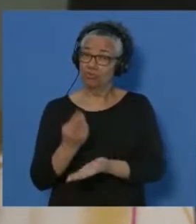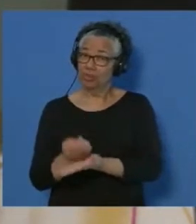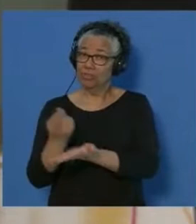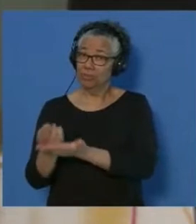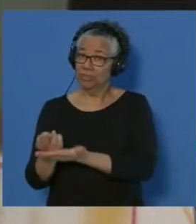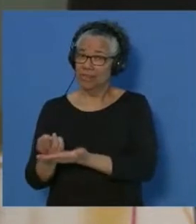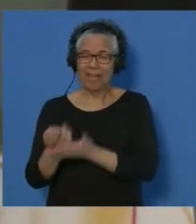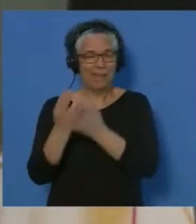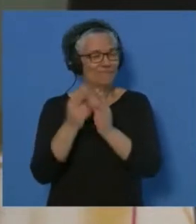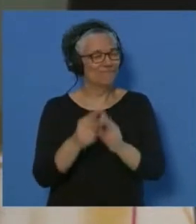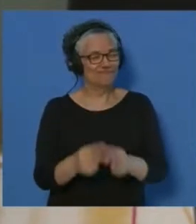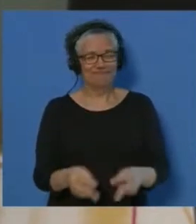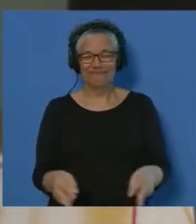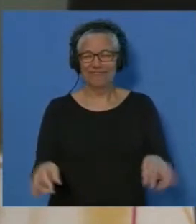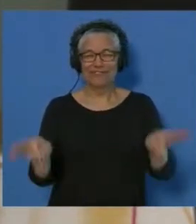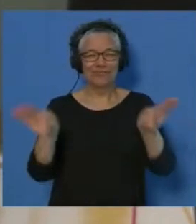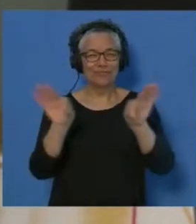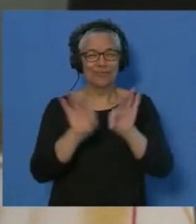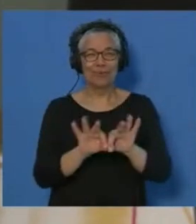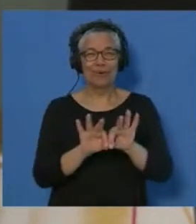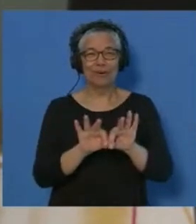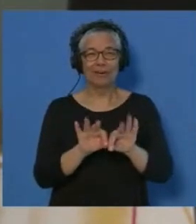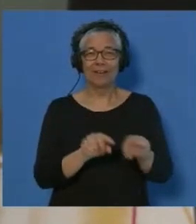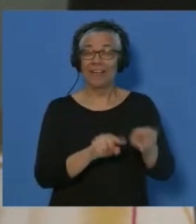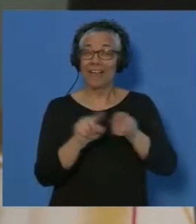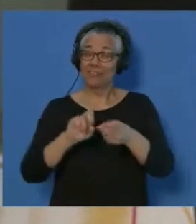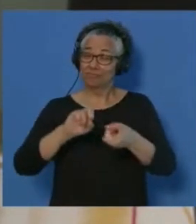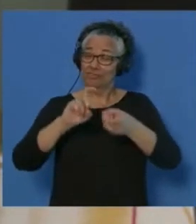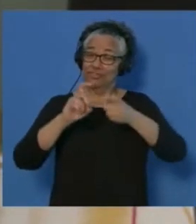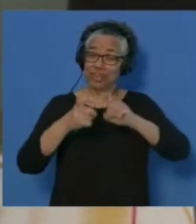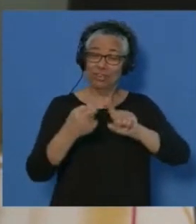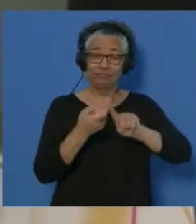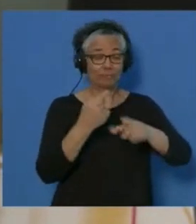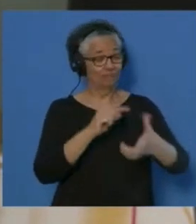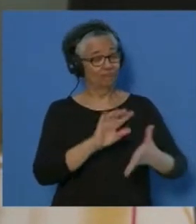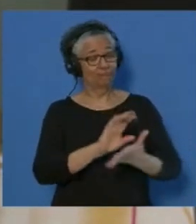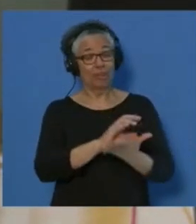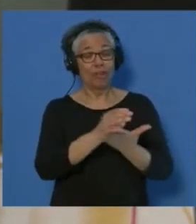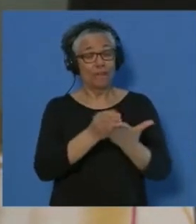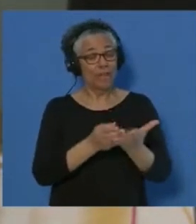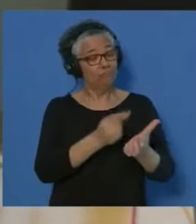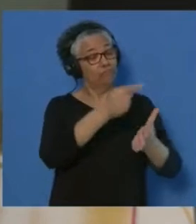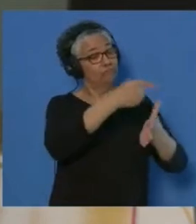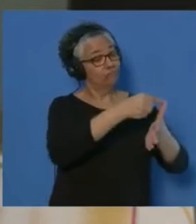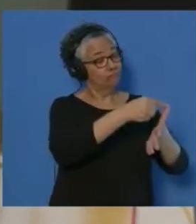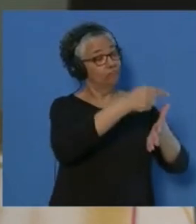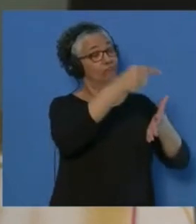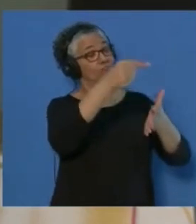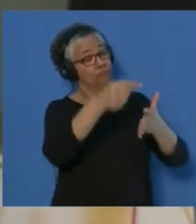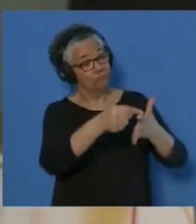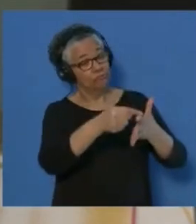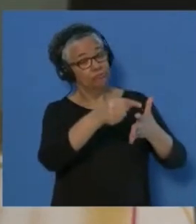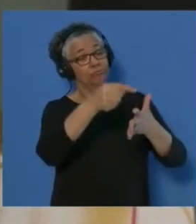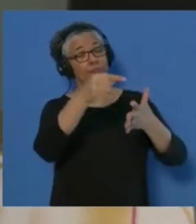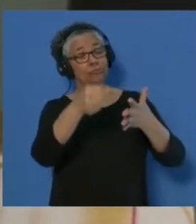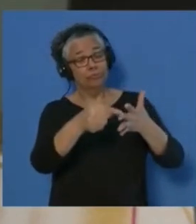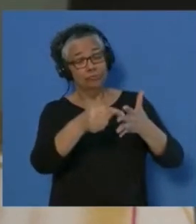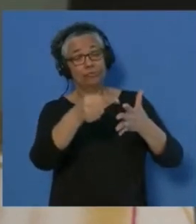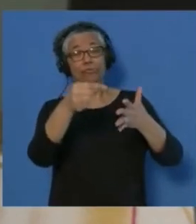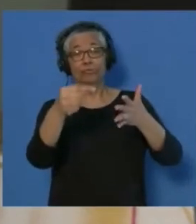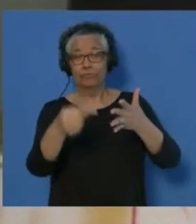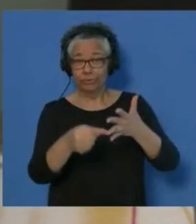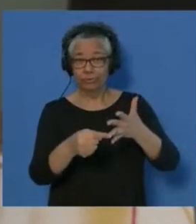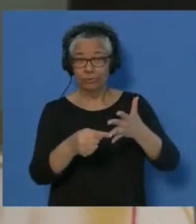data is very important as we plan for and transition from phase one to phase two to phase three and to phase four.